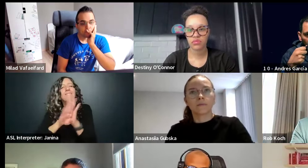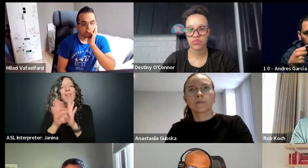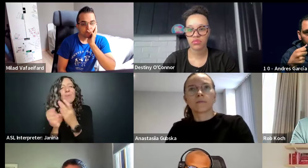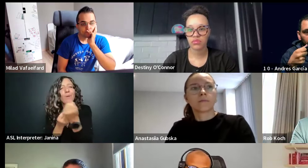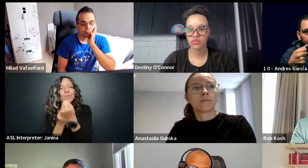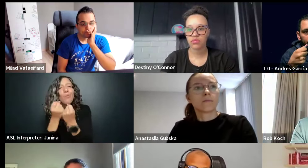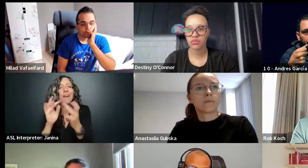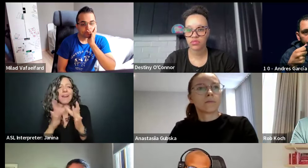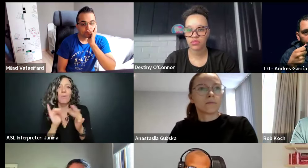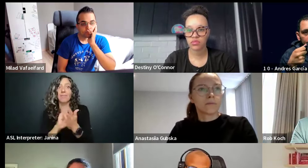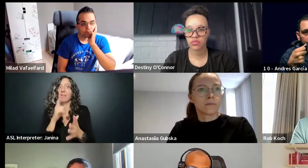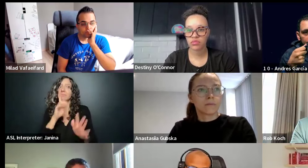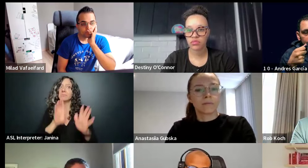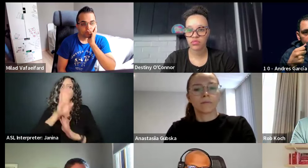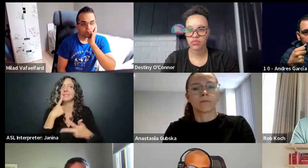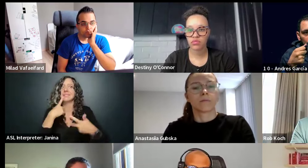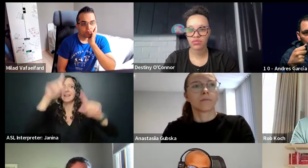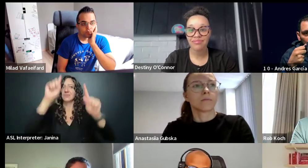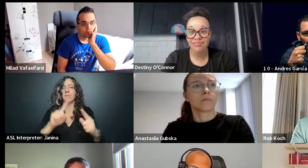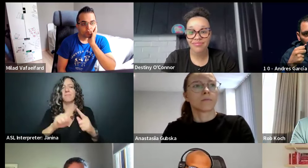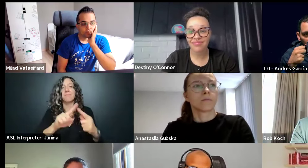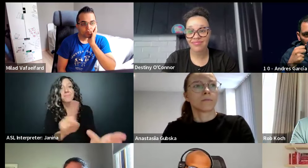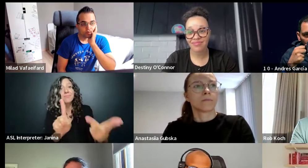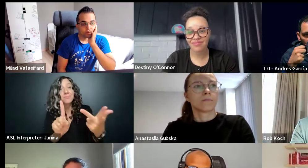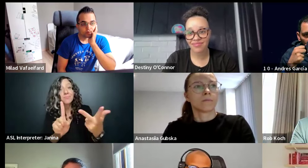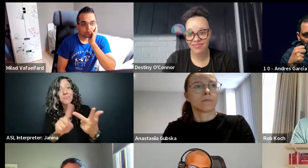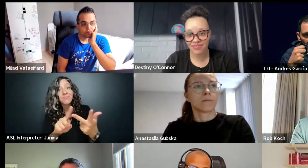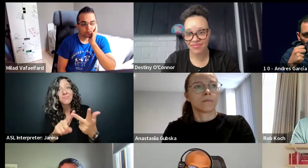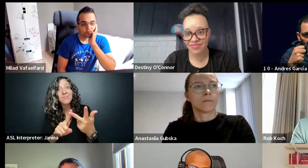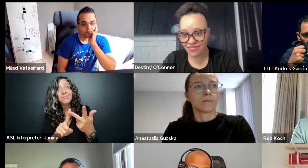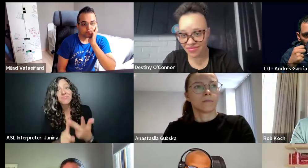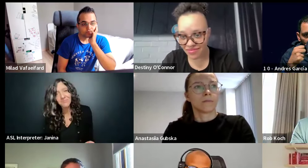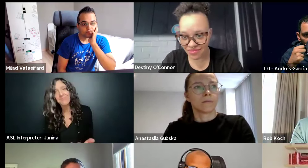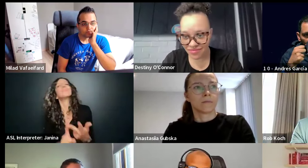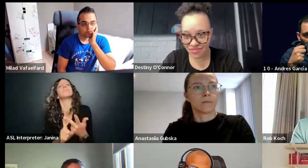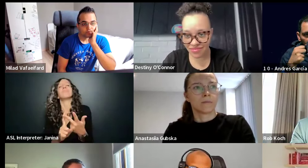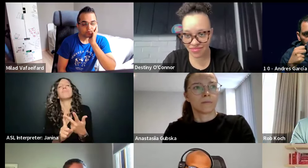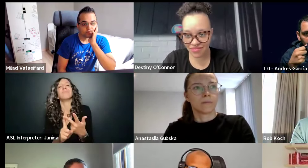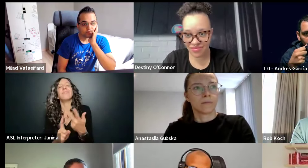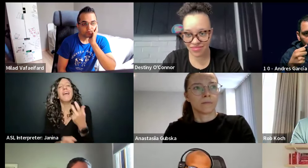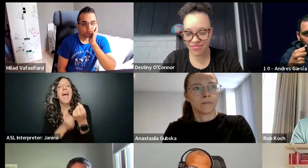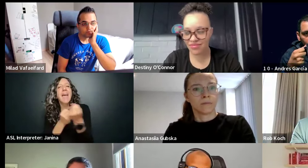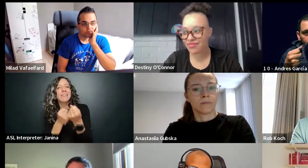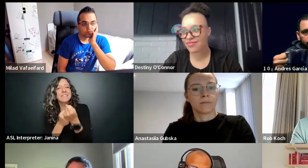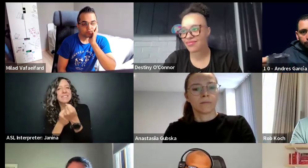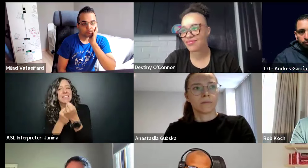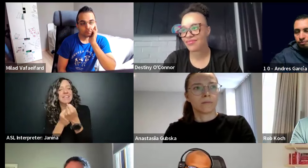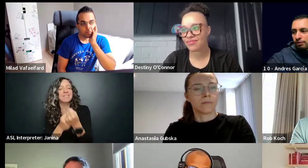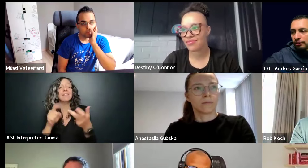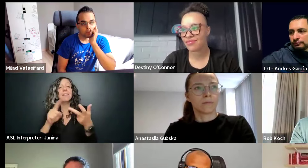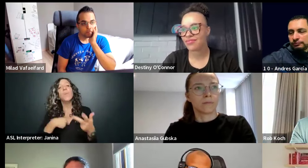The other bucket is advocacy. And we've started, but that's a little bit of our weak point.